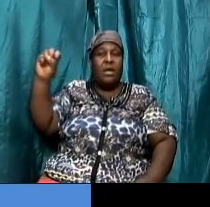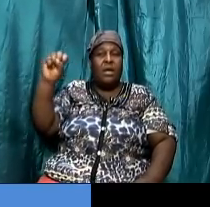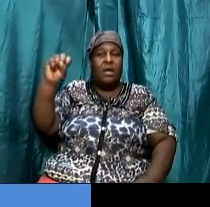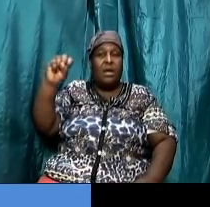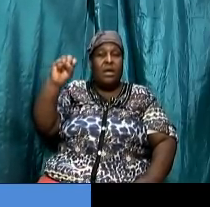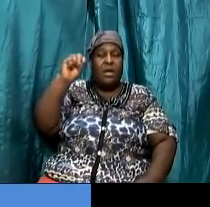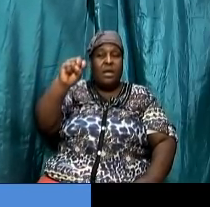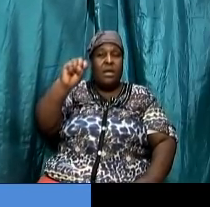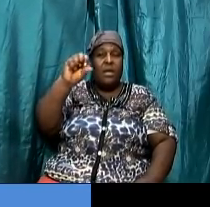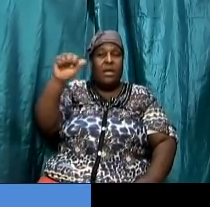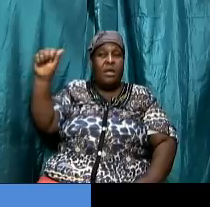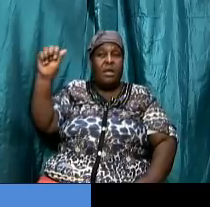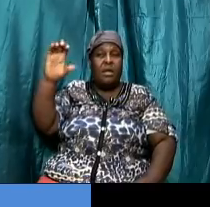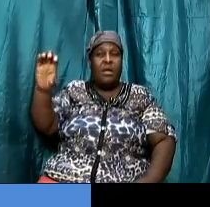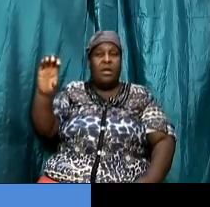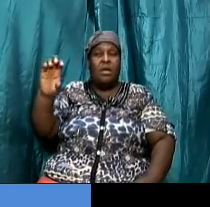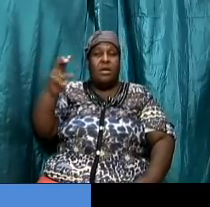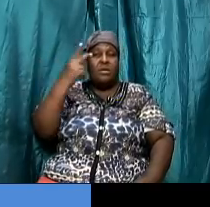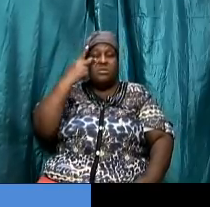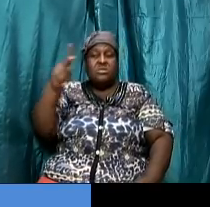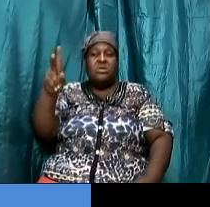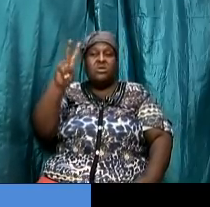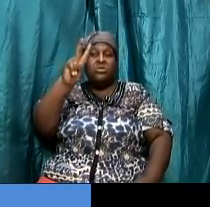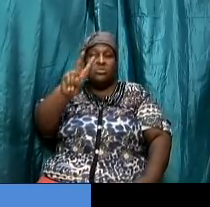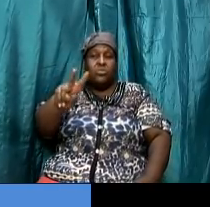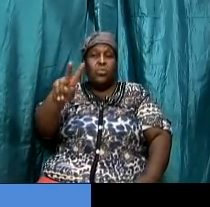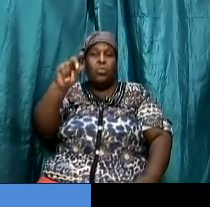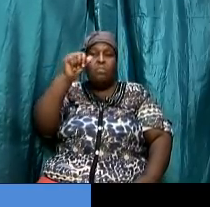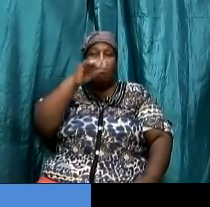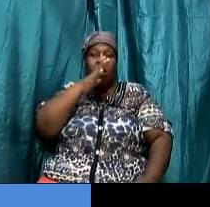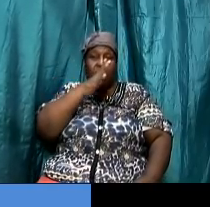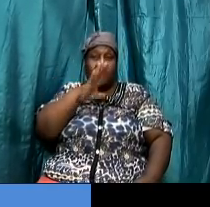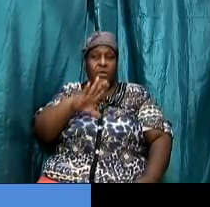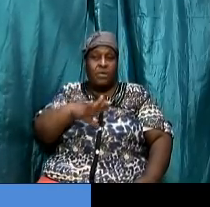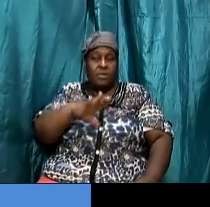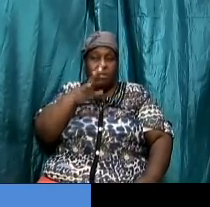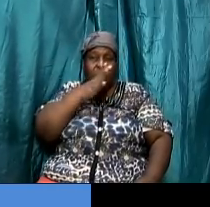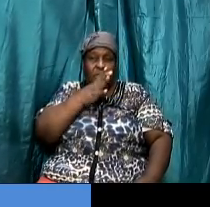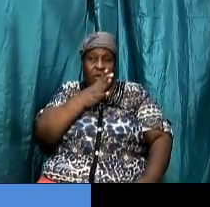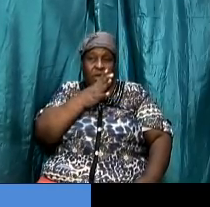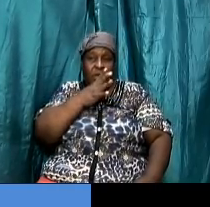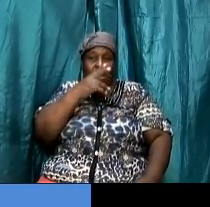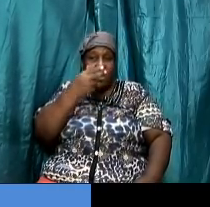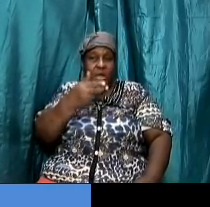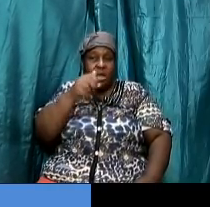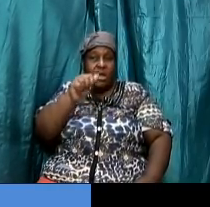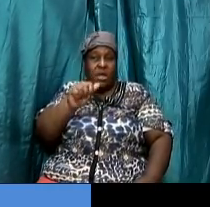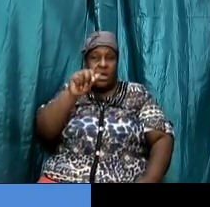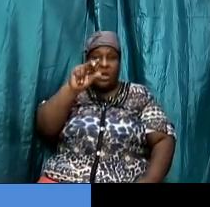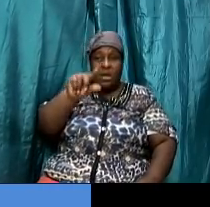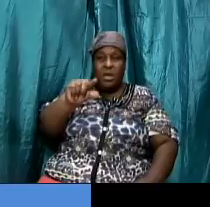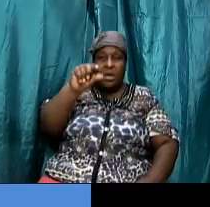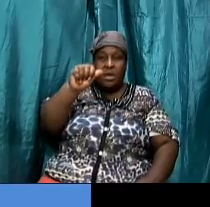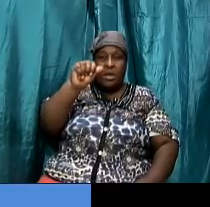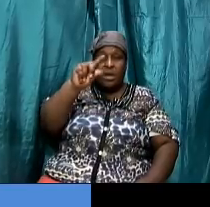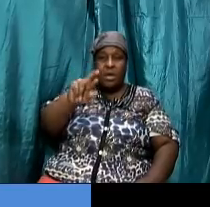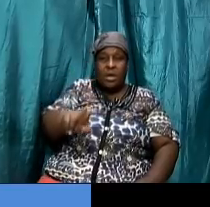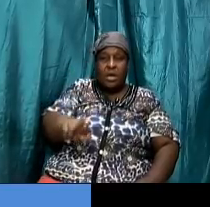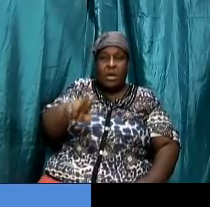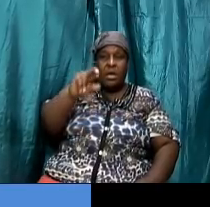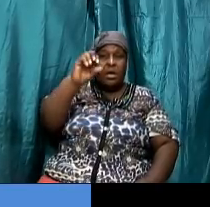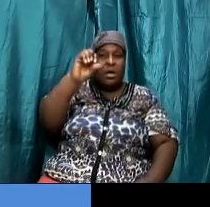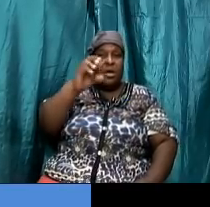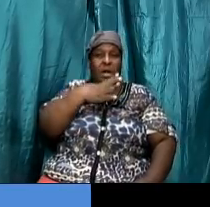linked to two covenants